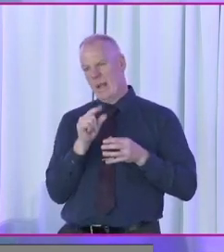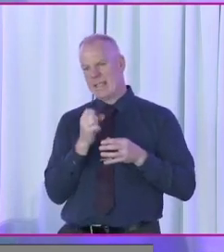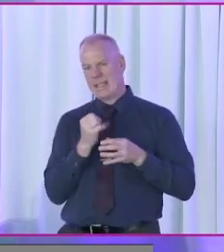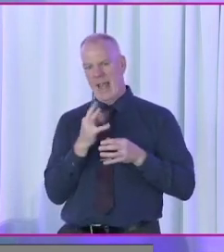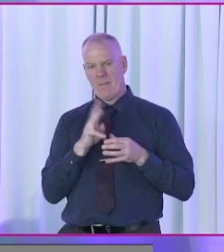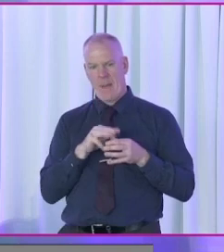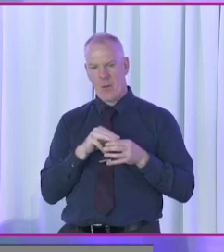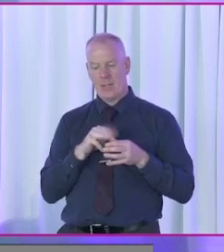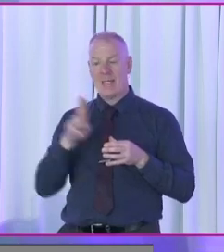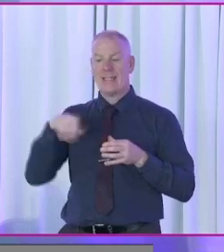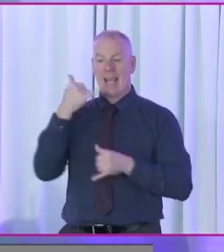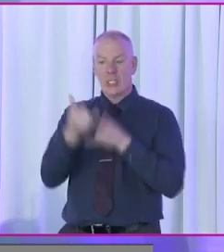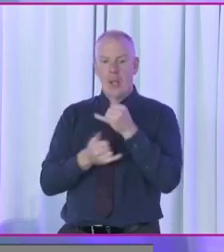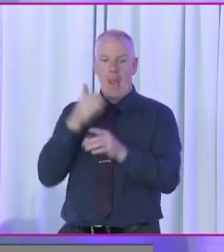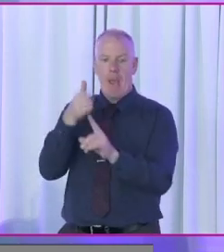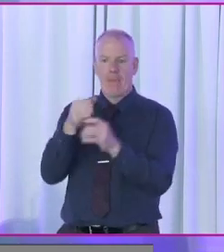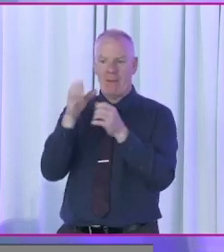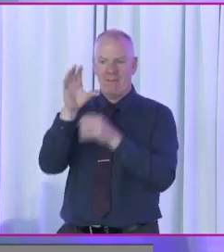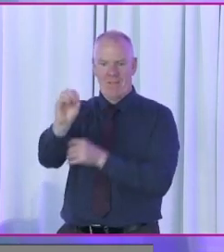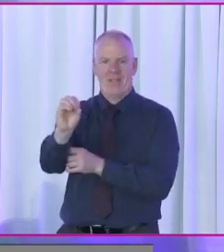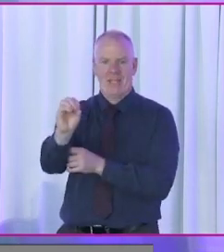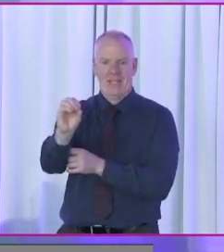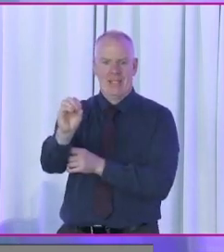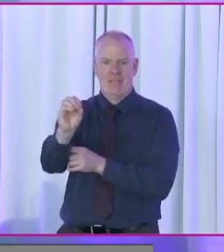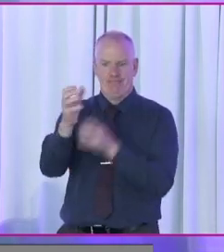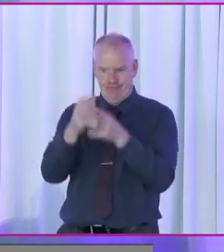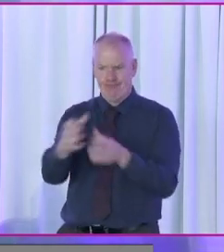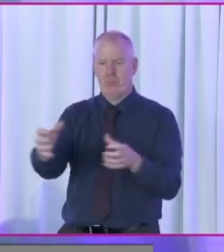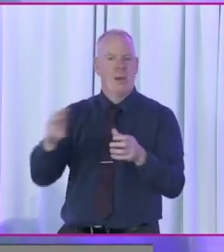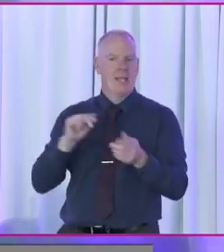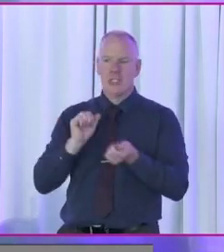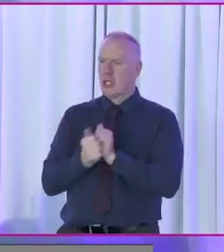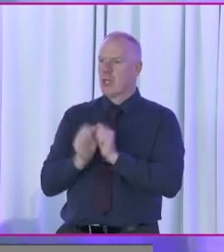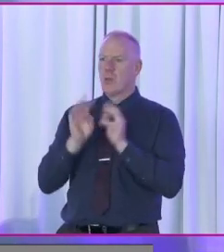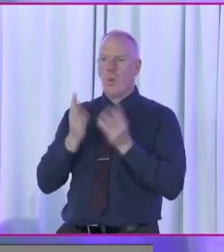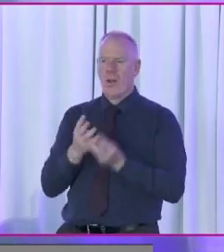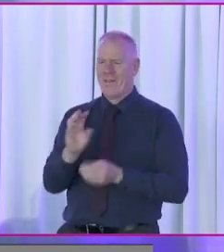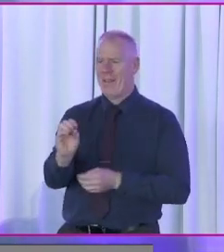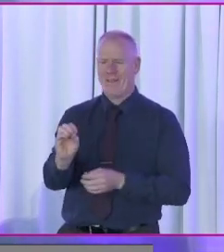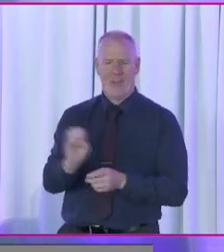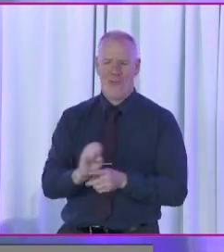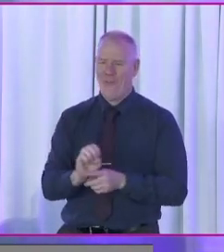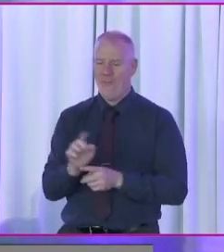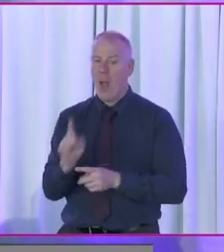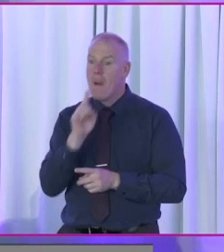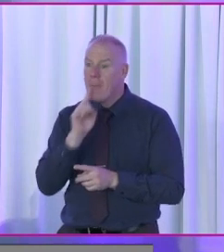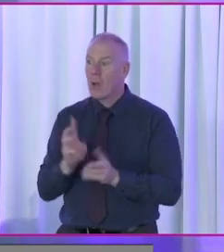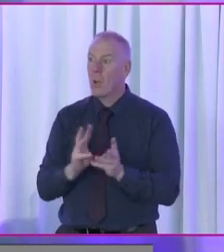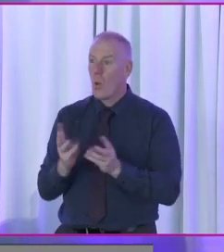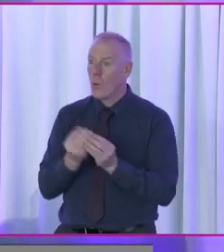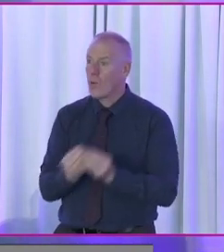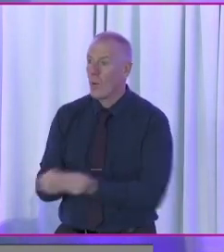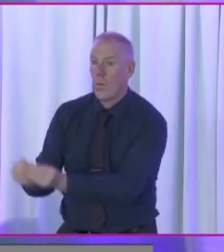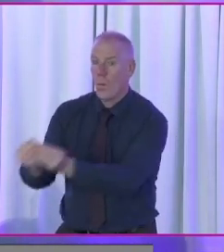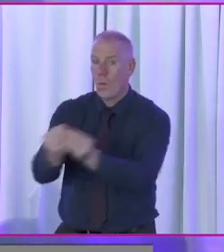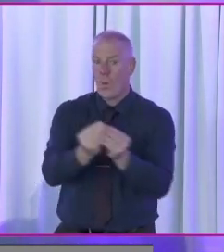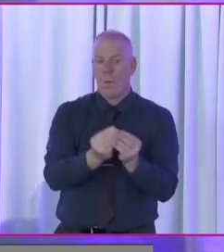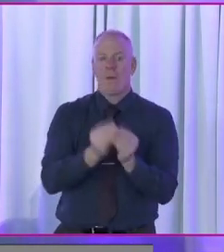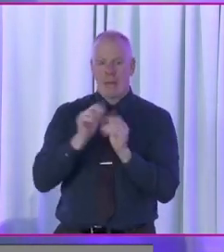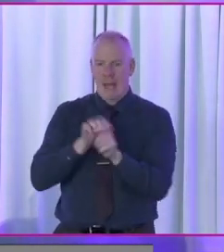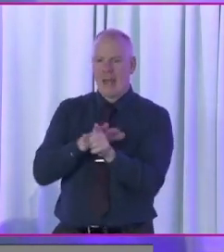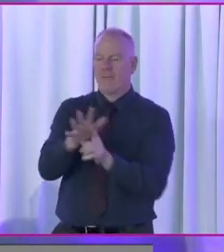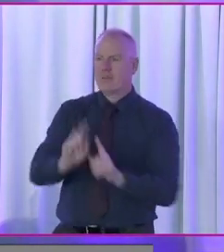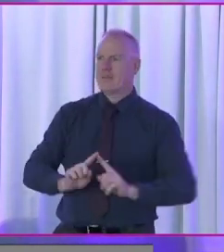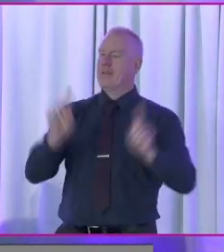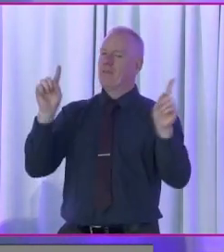people. This time next year will be 50 something. We can't change the world with 50 something people. But working with you, we can